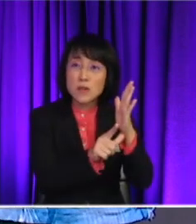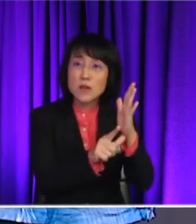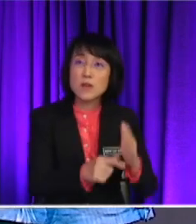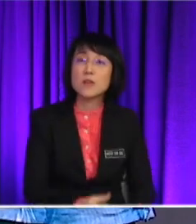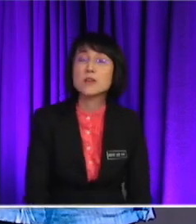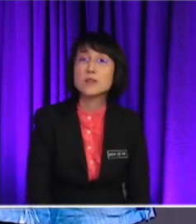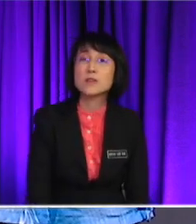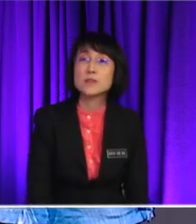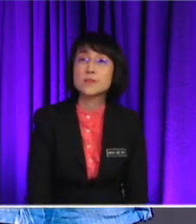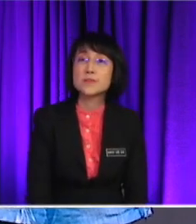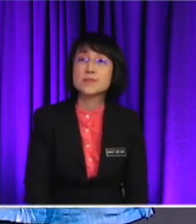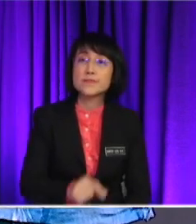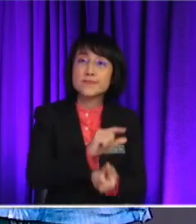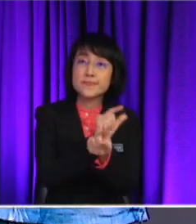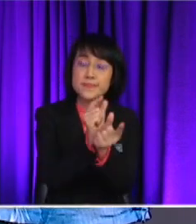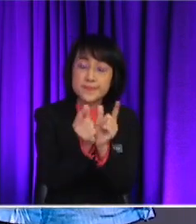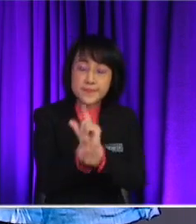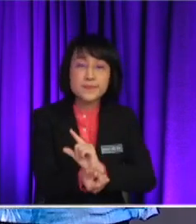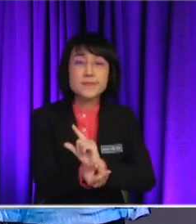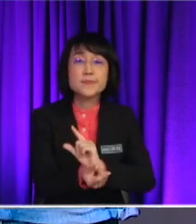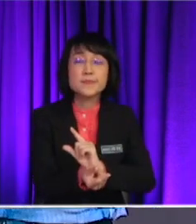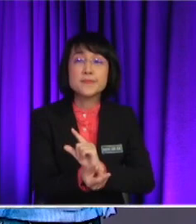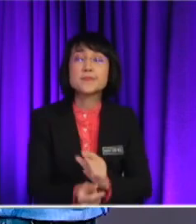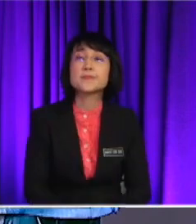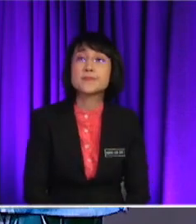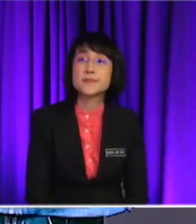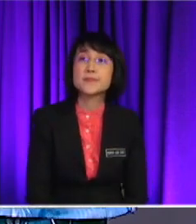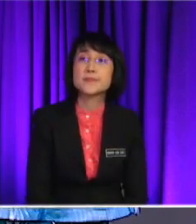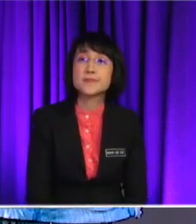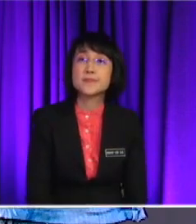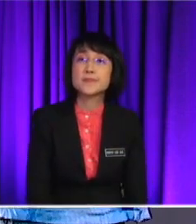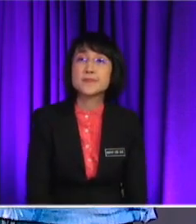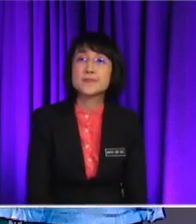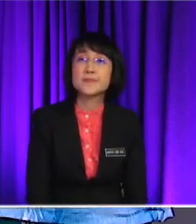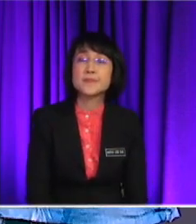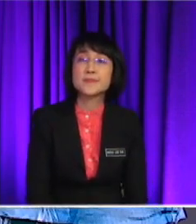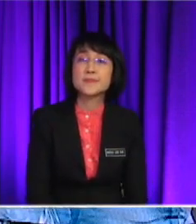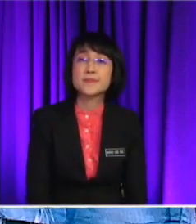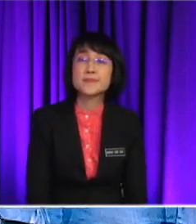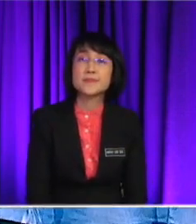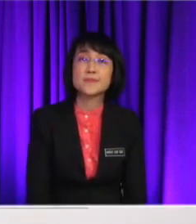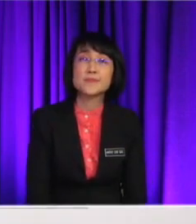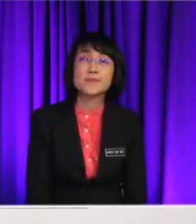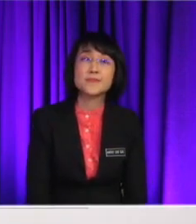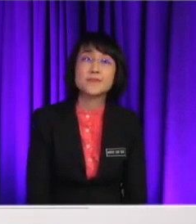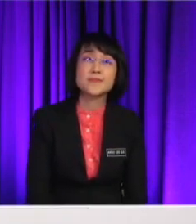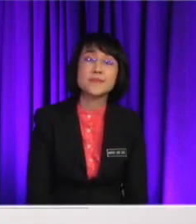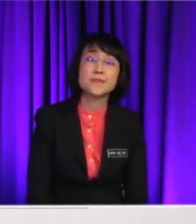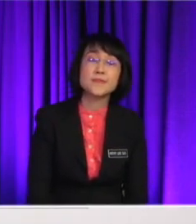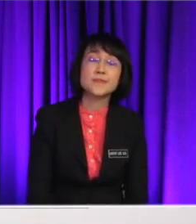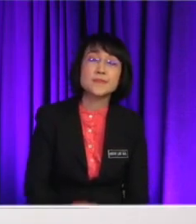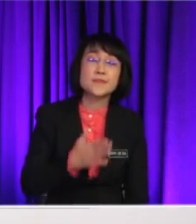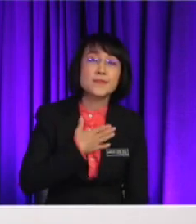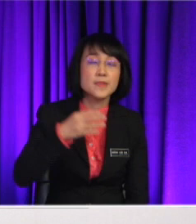the non-renewable to a sustainable energy like what he say. Yeah. Okay. How about Jianhong? Well, in my